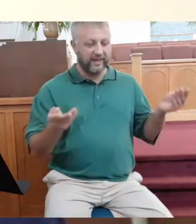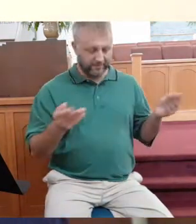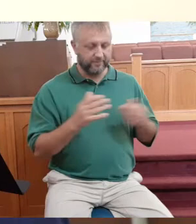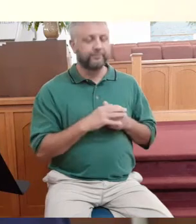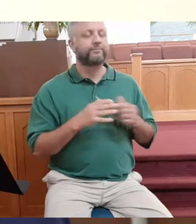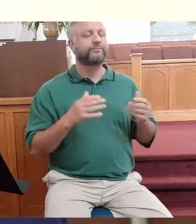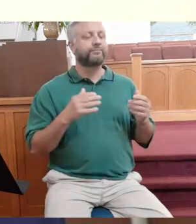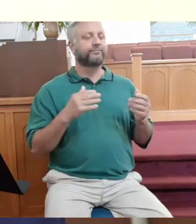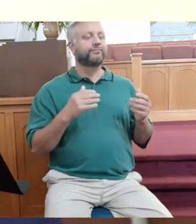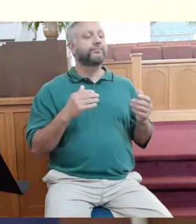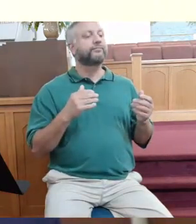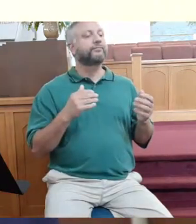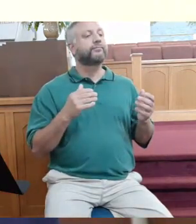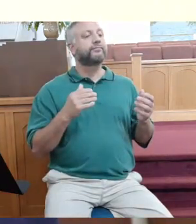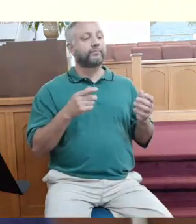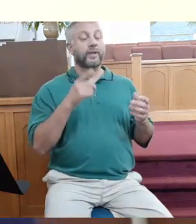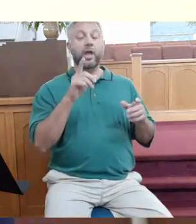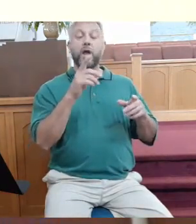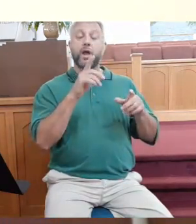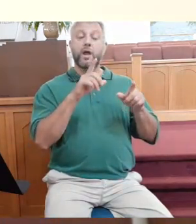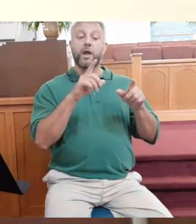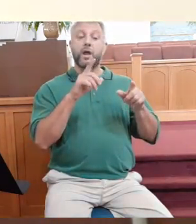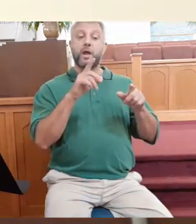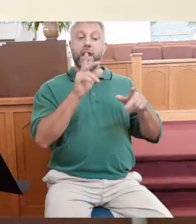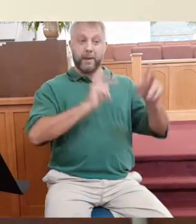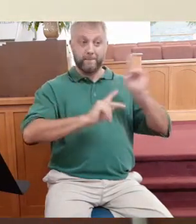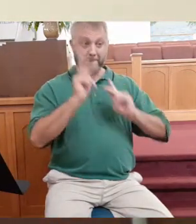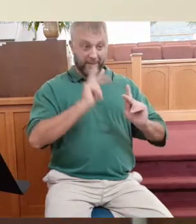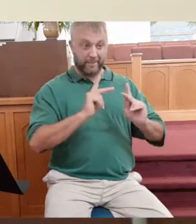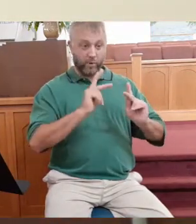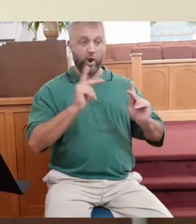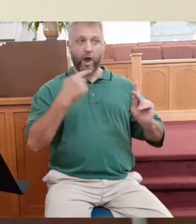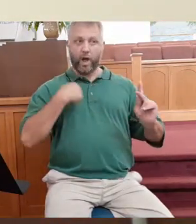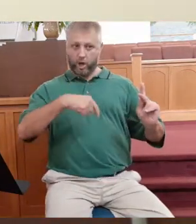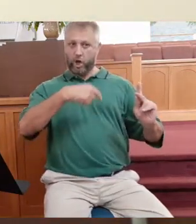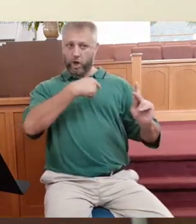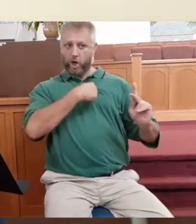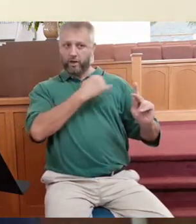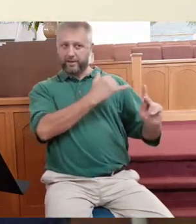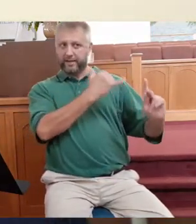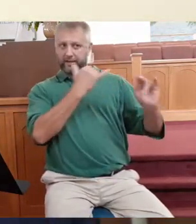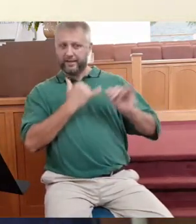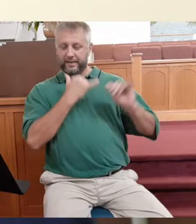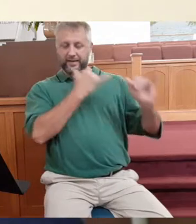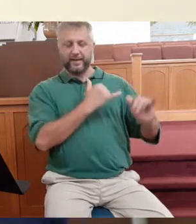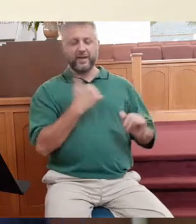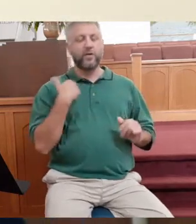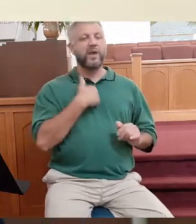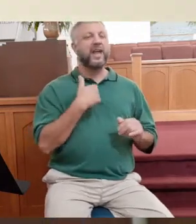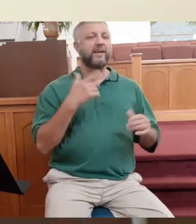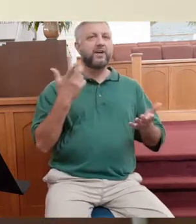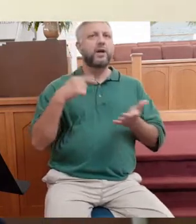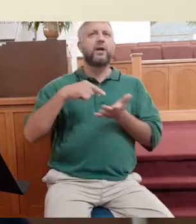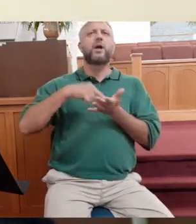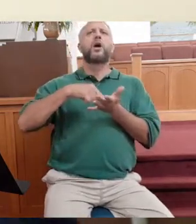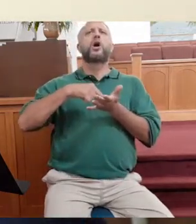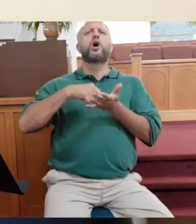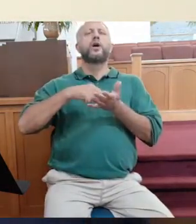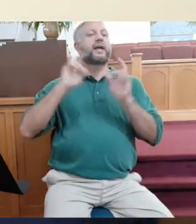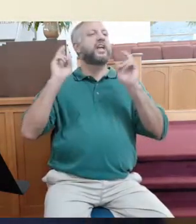wanted. But we also see that you and I have entitlement issues. Y'all got issues in your life?